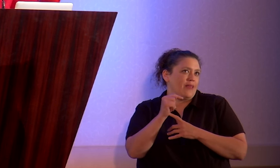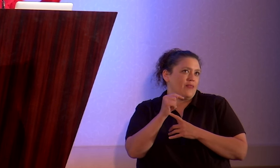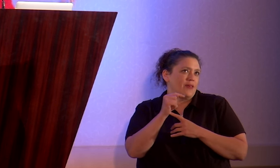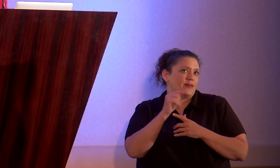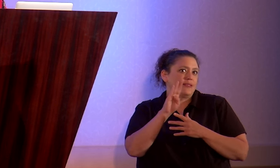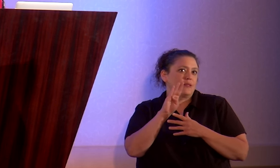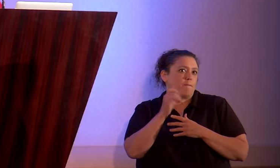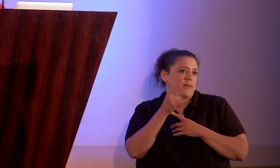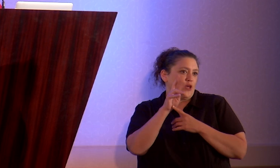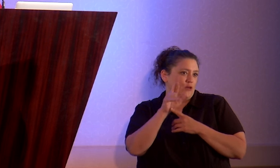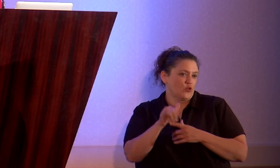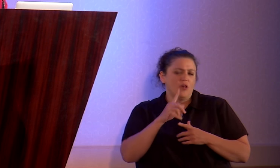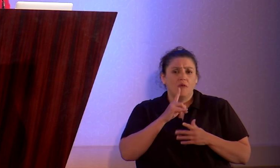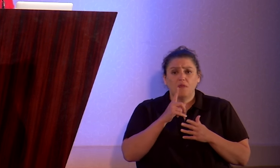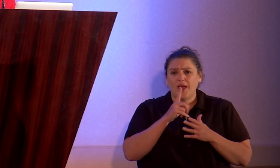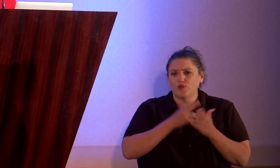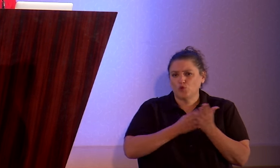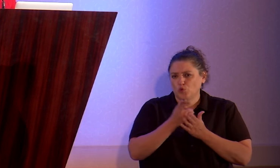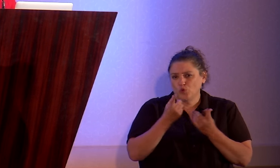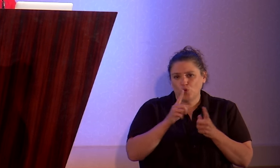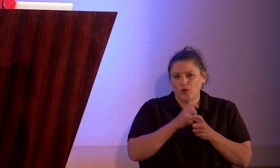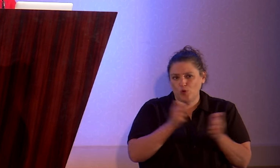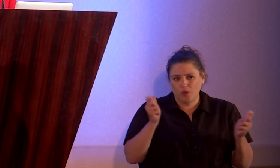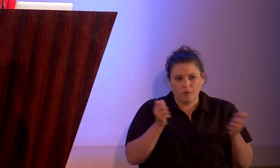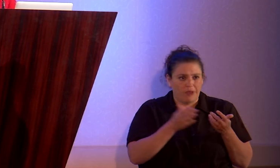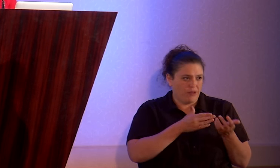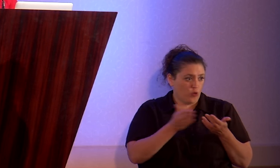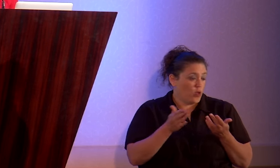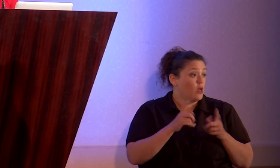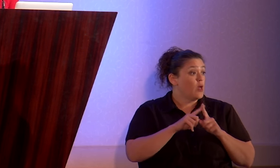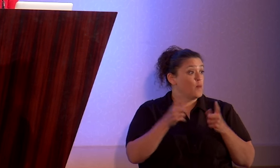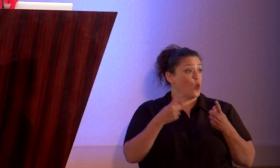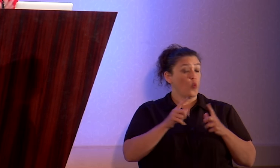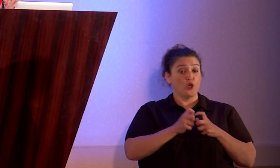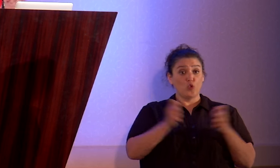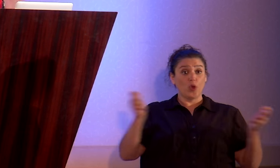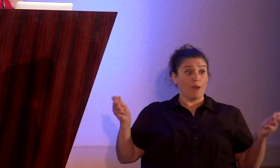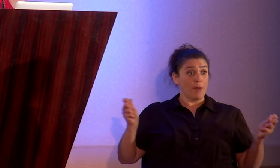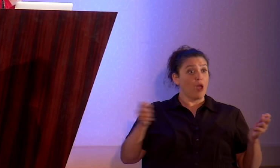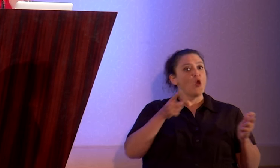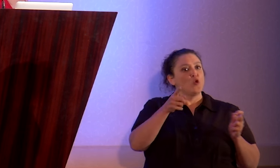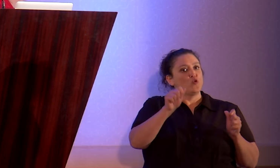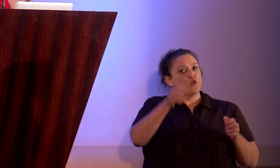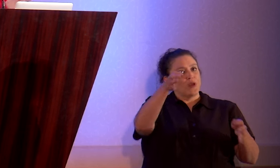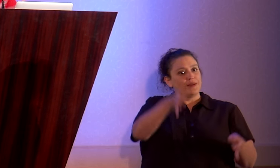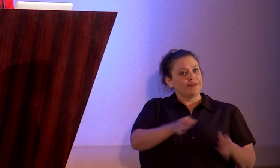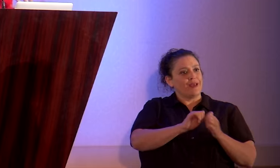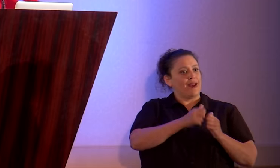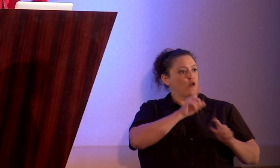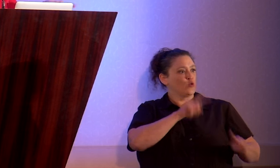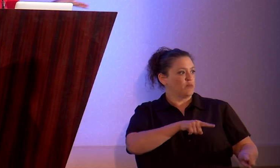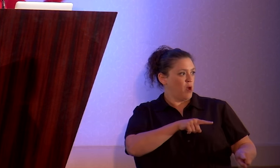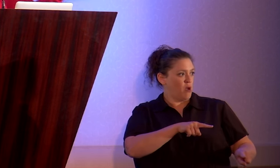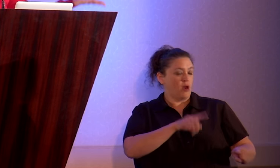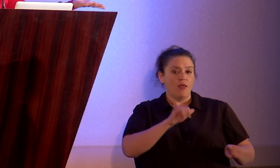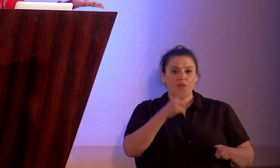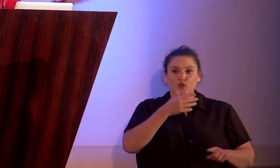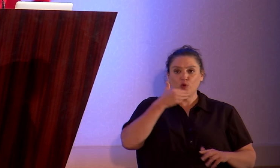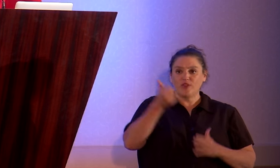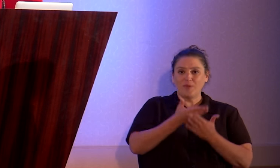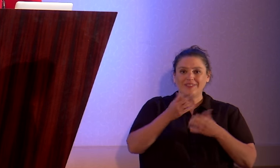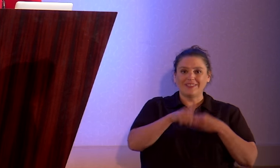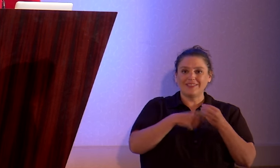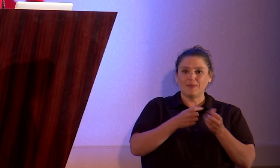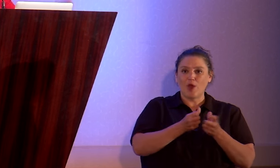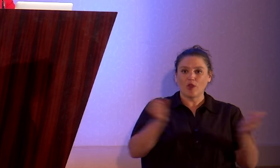That's true whether you come out or not. It's all around us. But when you come out, you get to decide how to respond. It's actually one of the best things about